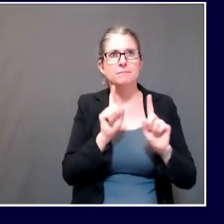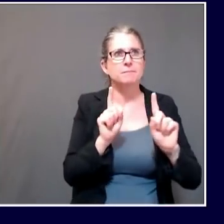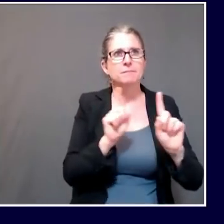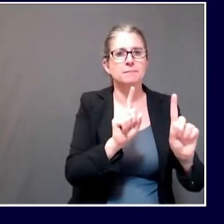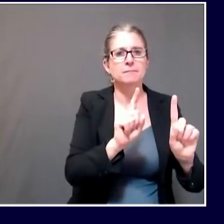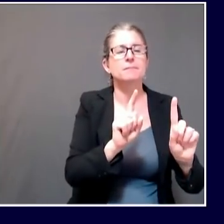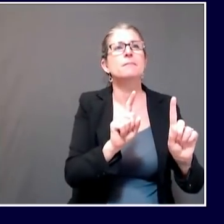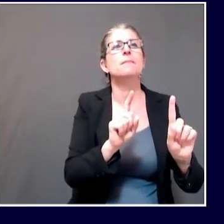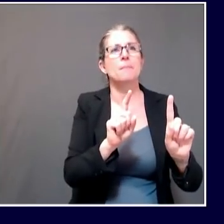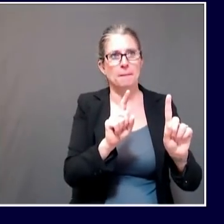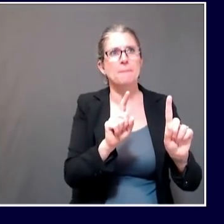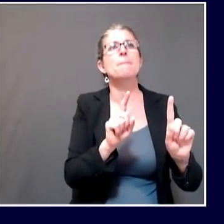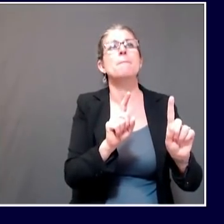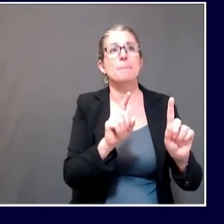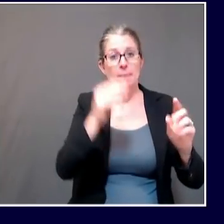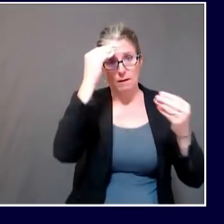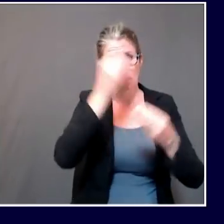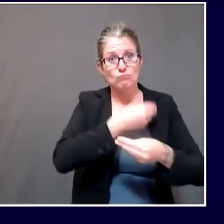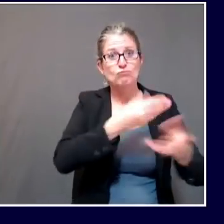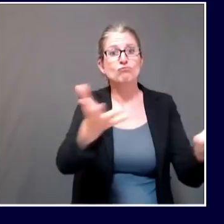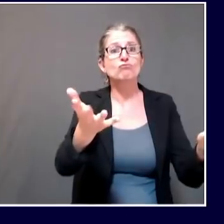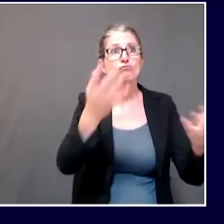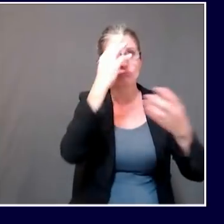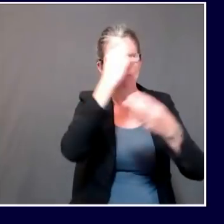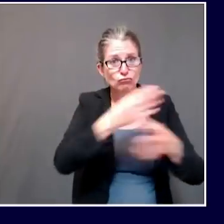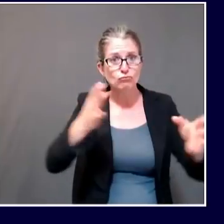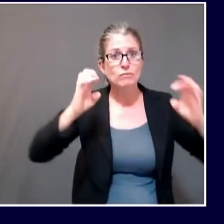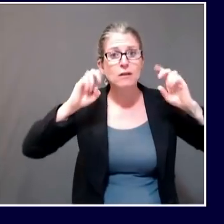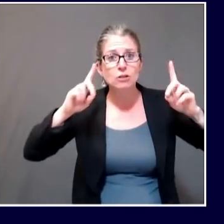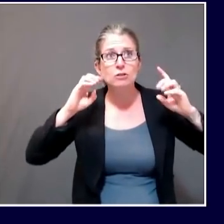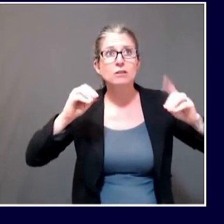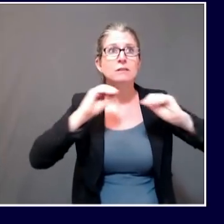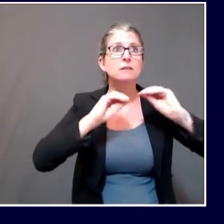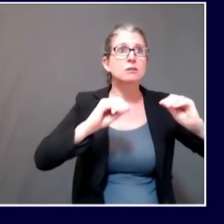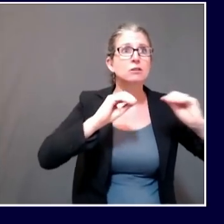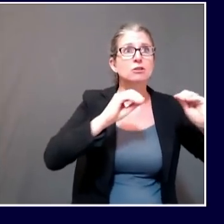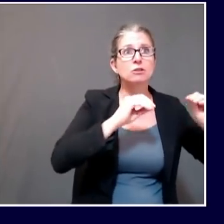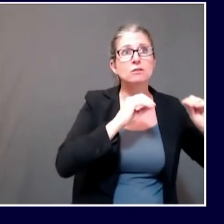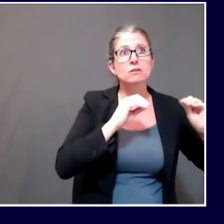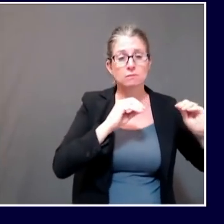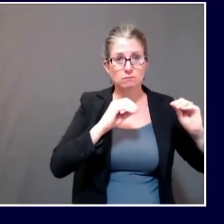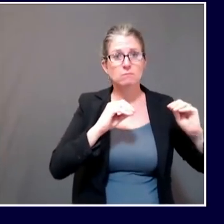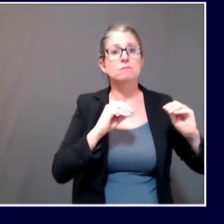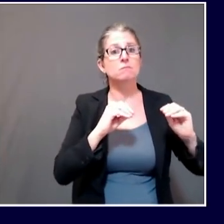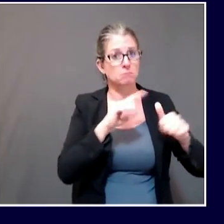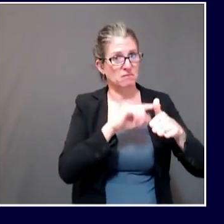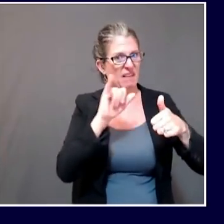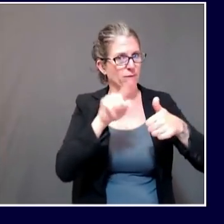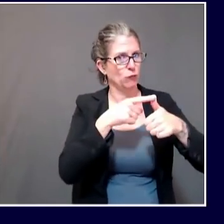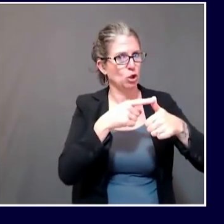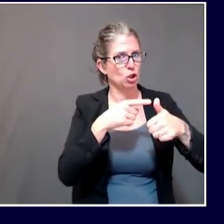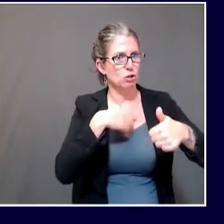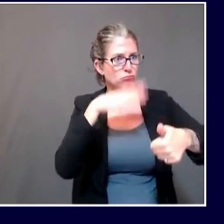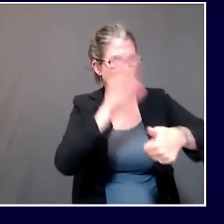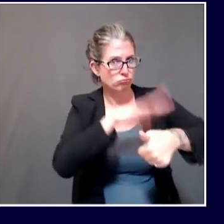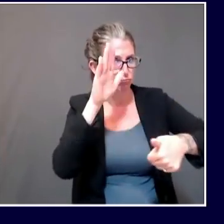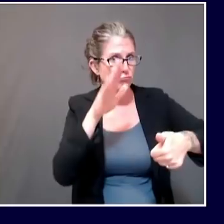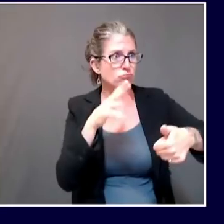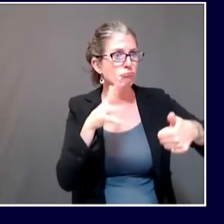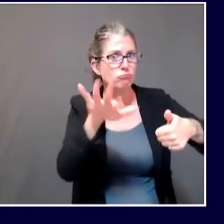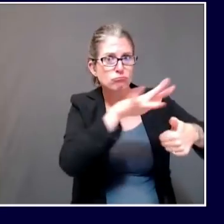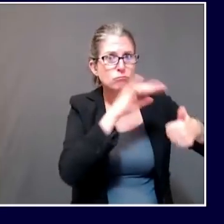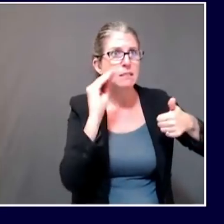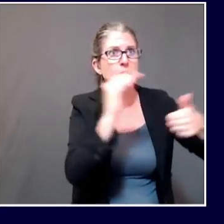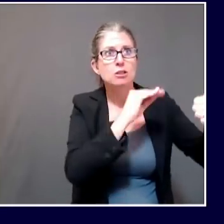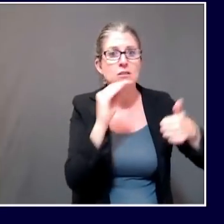education is not followed, then we go to our next steps. We did consider shutting down, for example, their